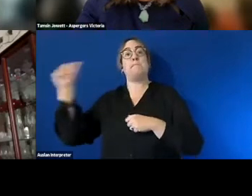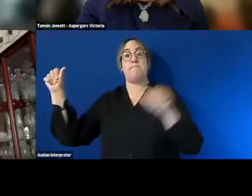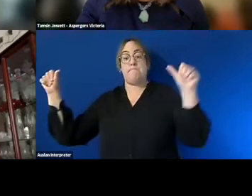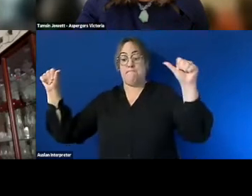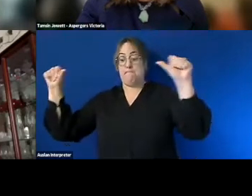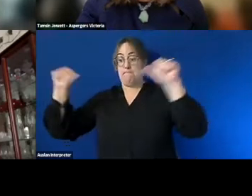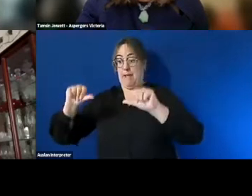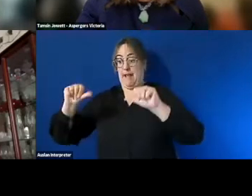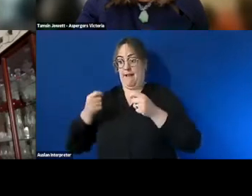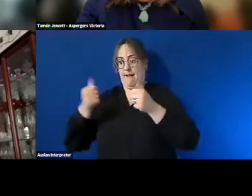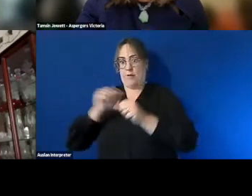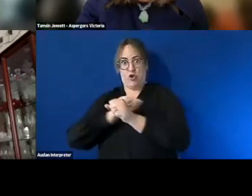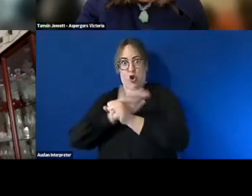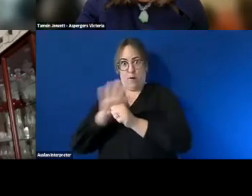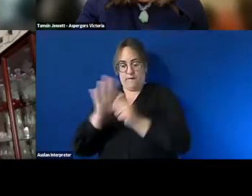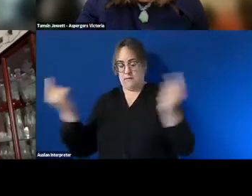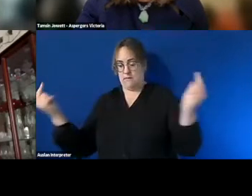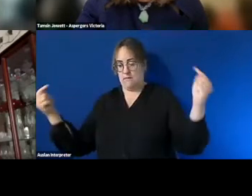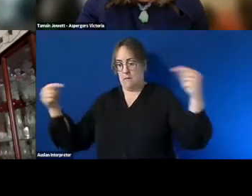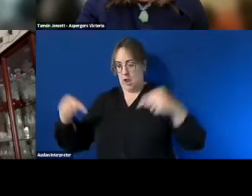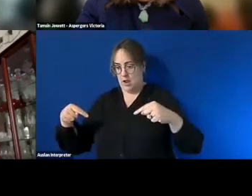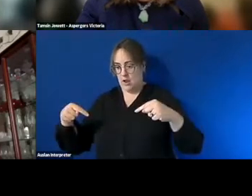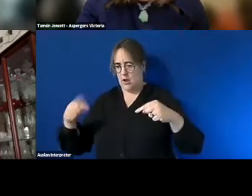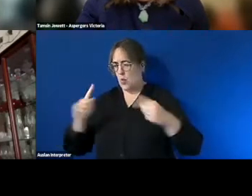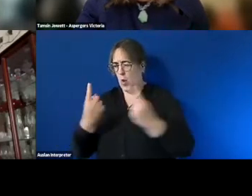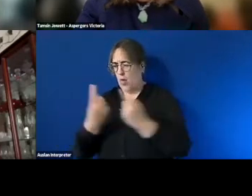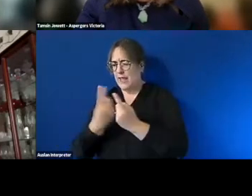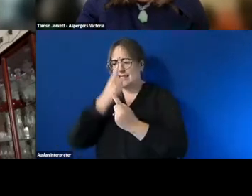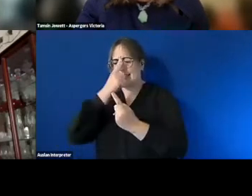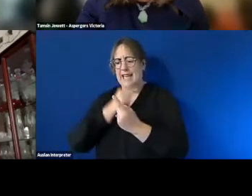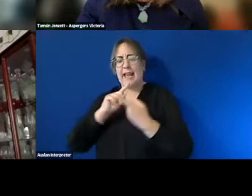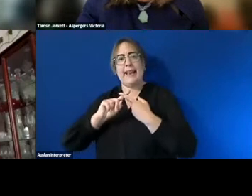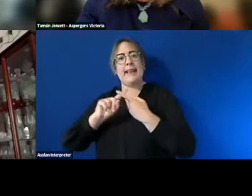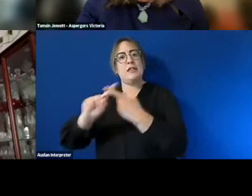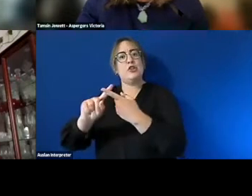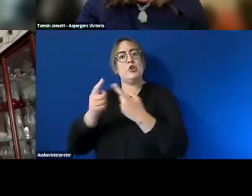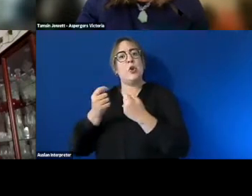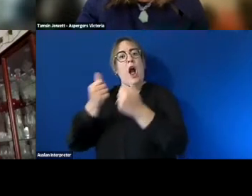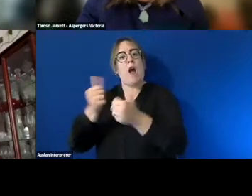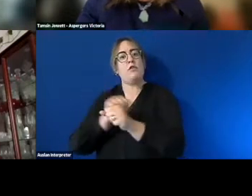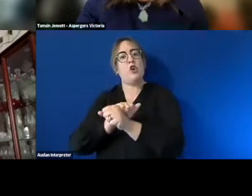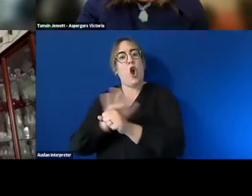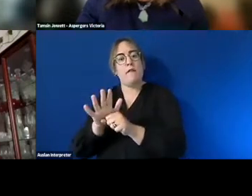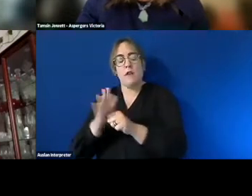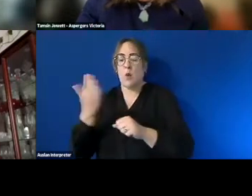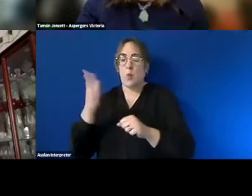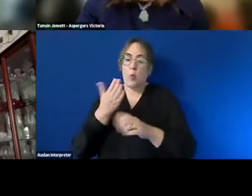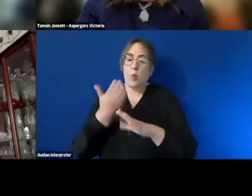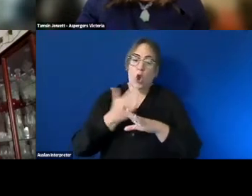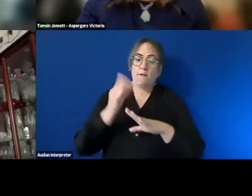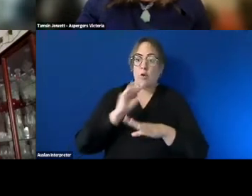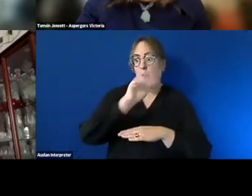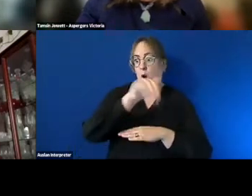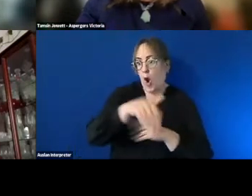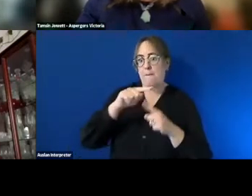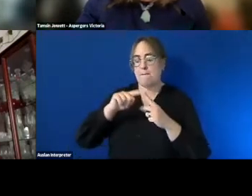things you've been doing in the last 18 months that might be worth keeping especially if they're going to be increasing access so working from home flexible work options